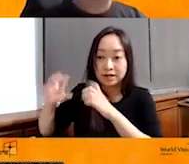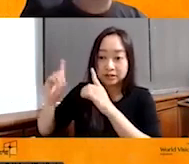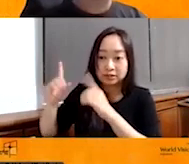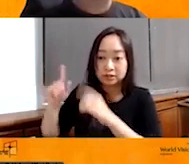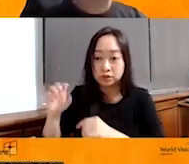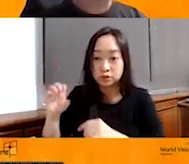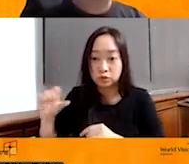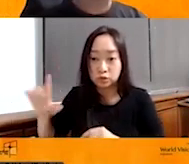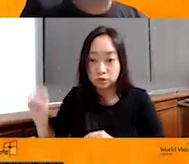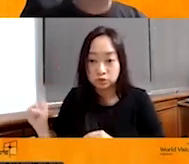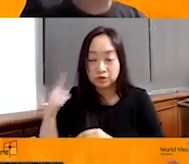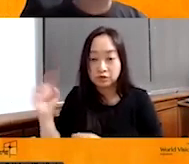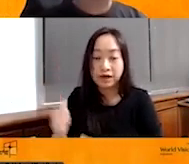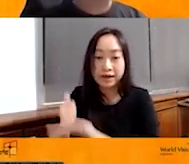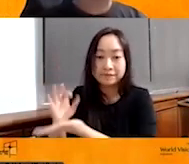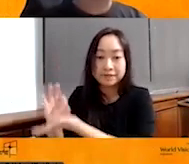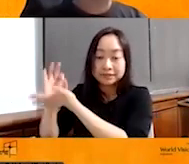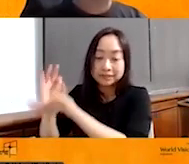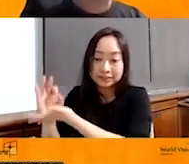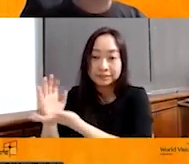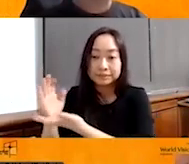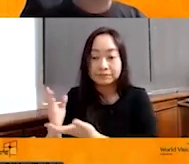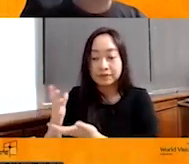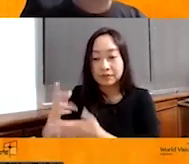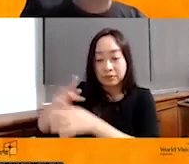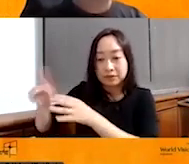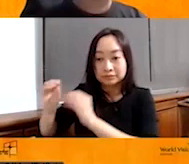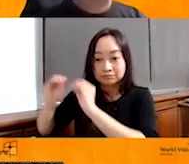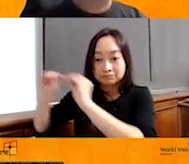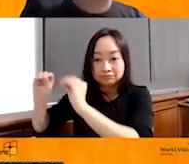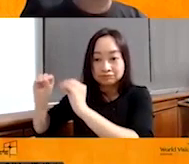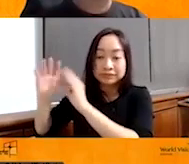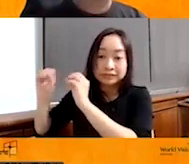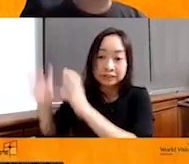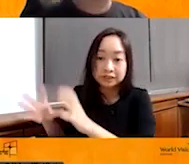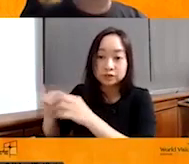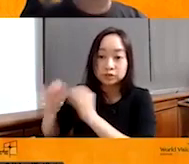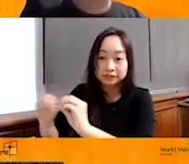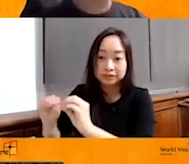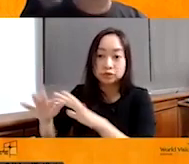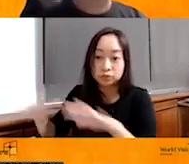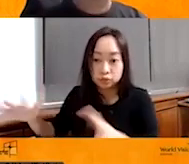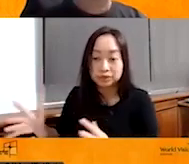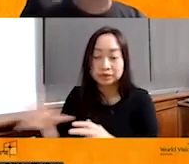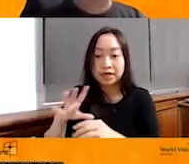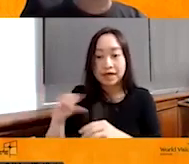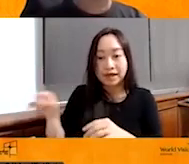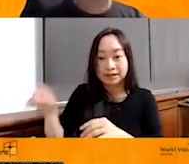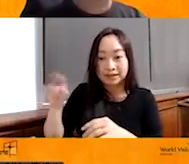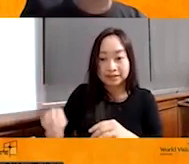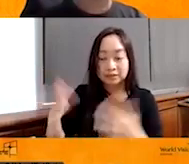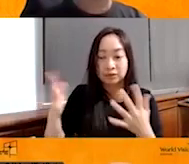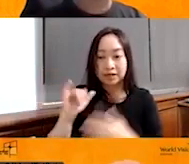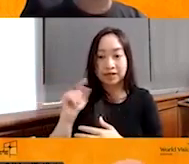to facilitate the professors, the teachers to teach the students. Also, they need some IT